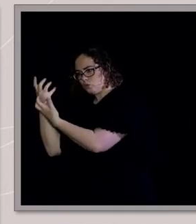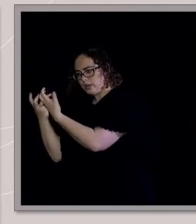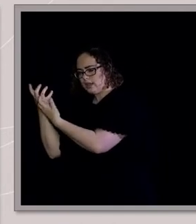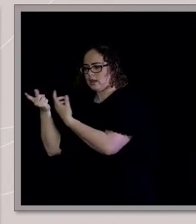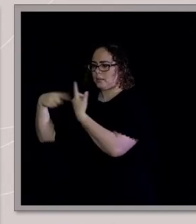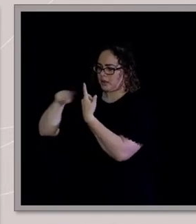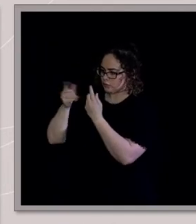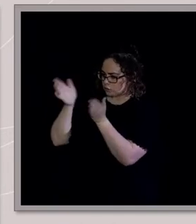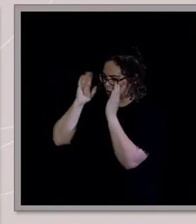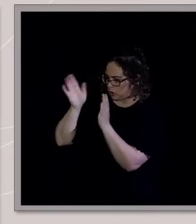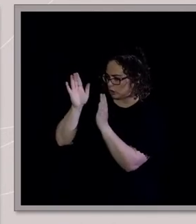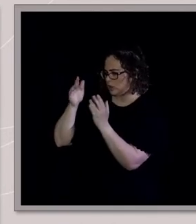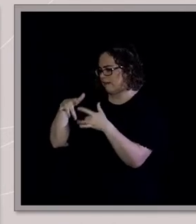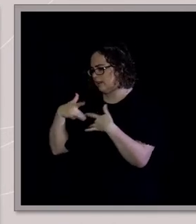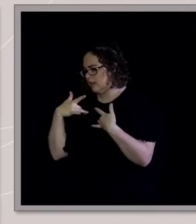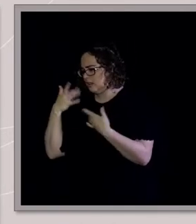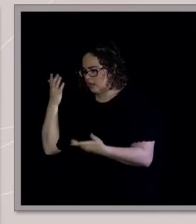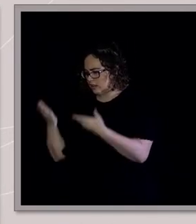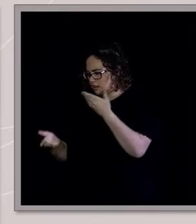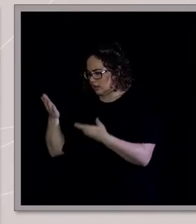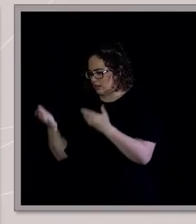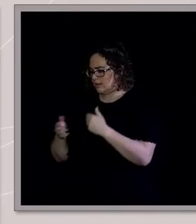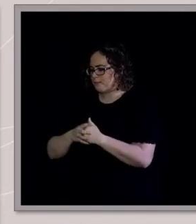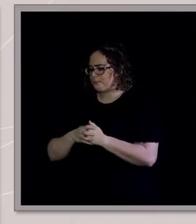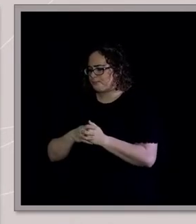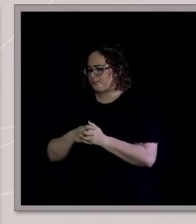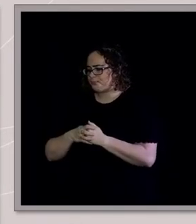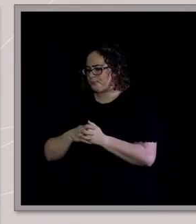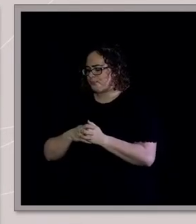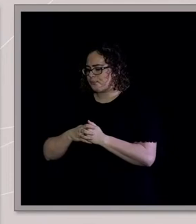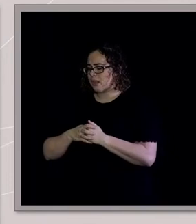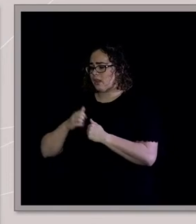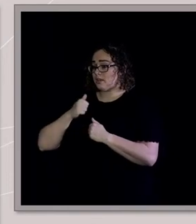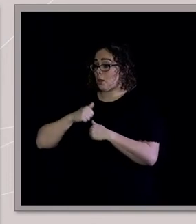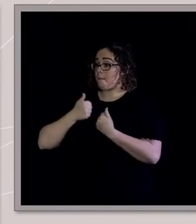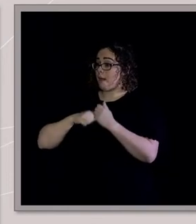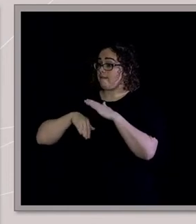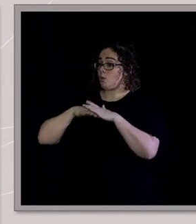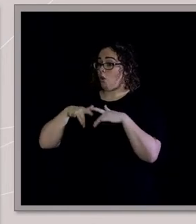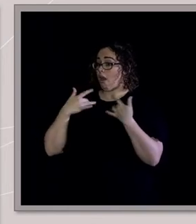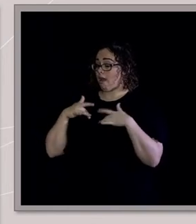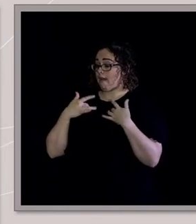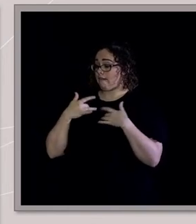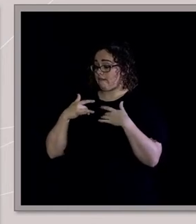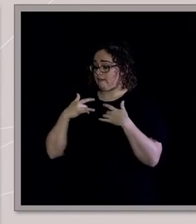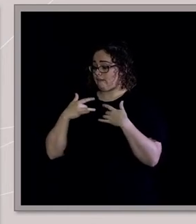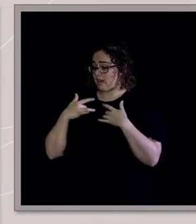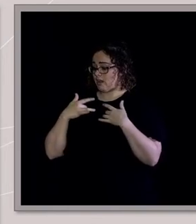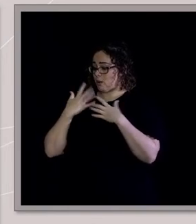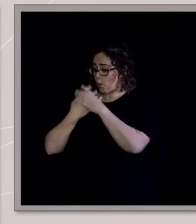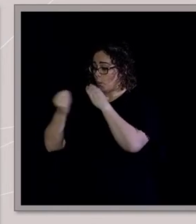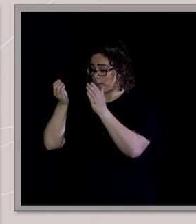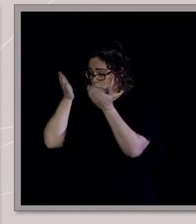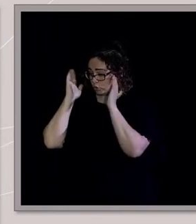I thought to myself, if I'm going to live my whole life sort of inside this church community, I need this